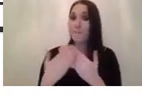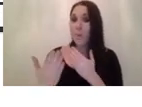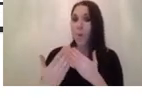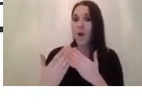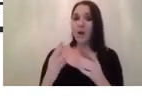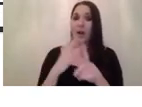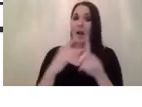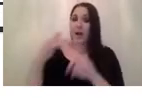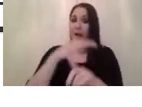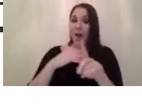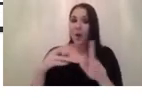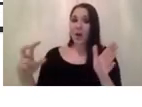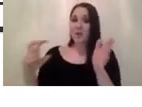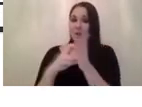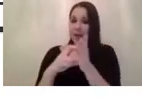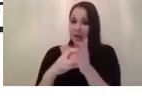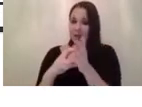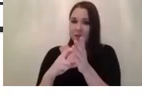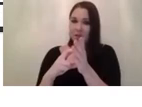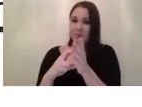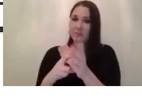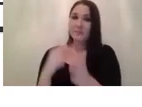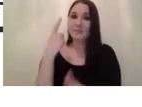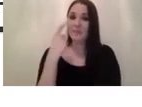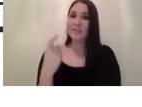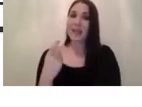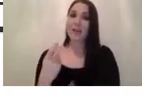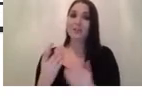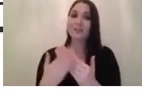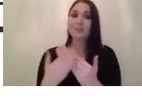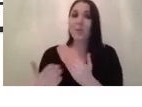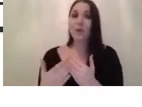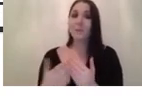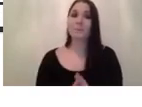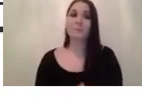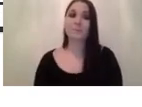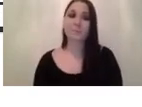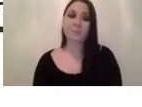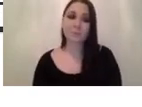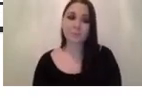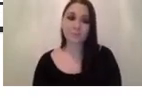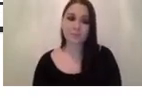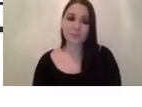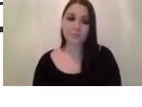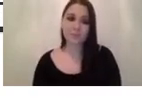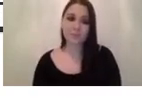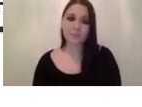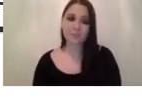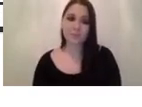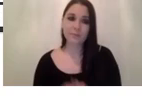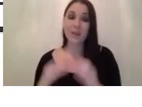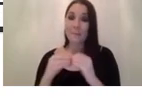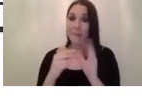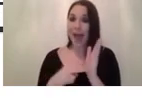you can of course grow it uh by quite more than 100 meters um the bandwidth is also